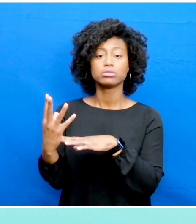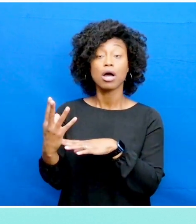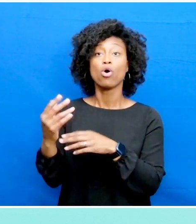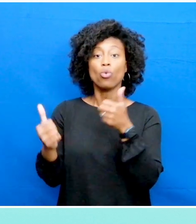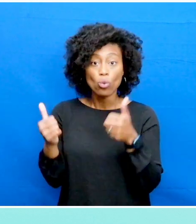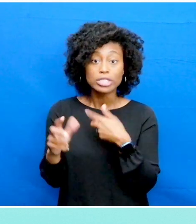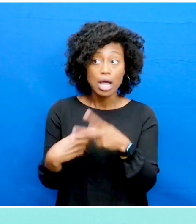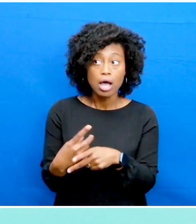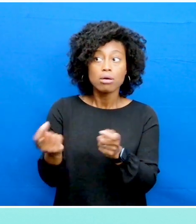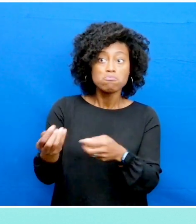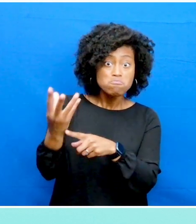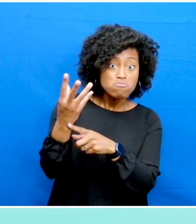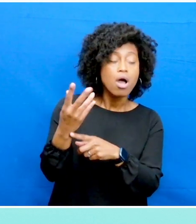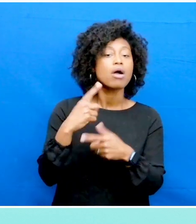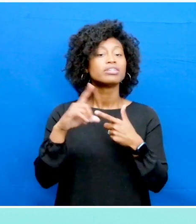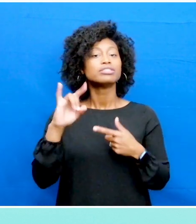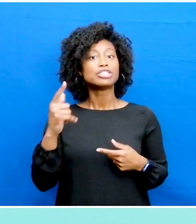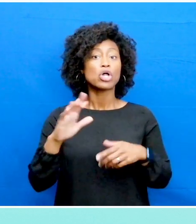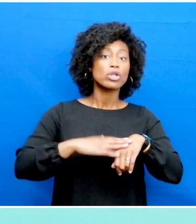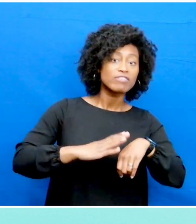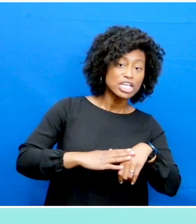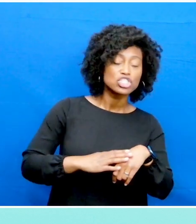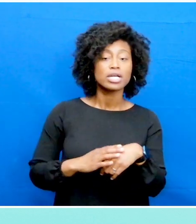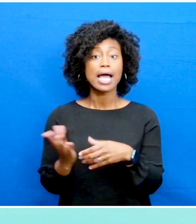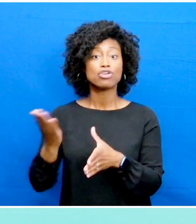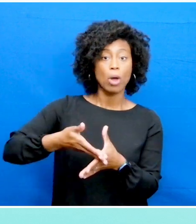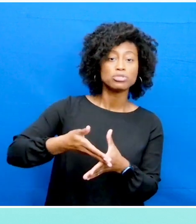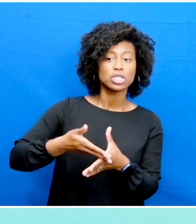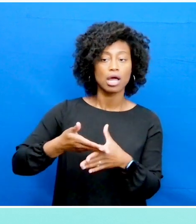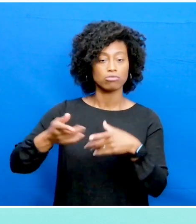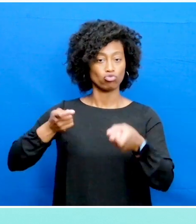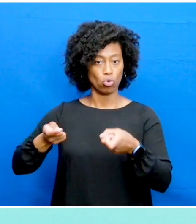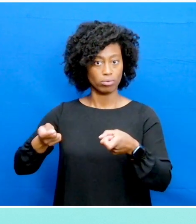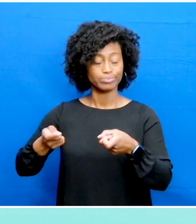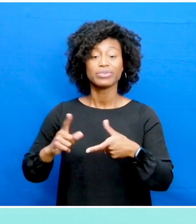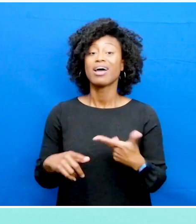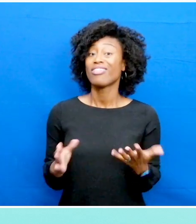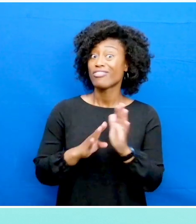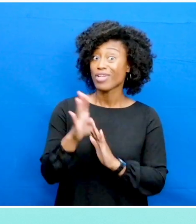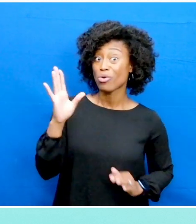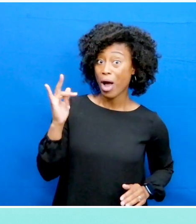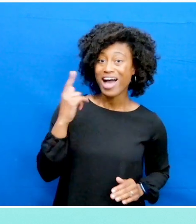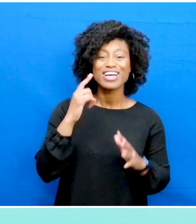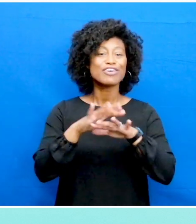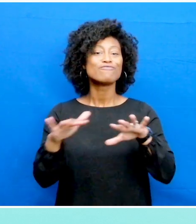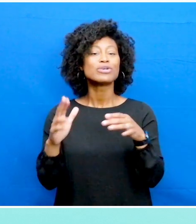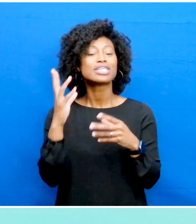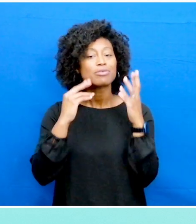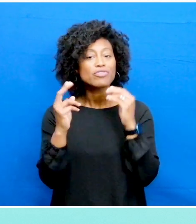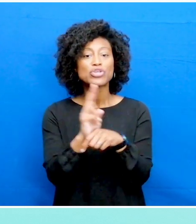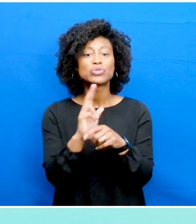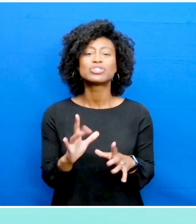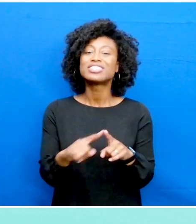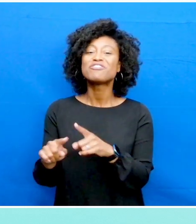of engagement with digital interruptions and notifications. The development of Focus Assist was informed by the diverse experiences